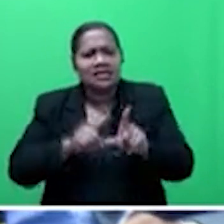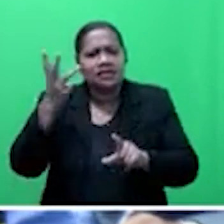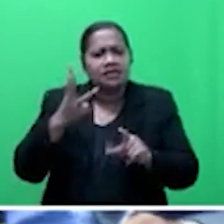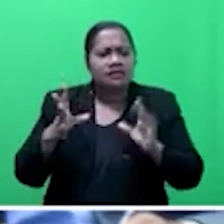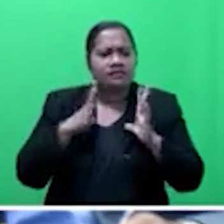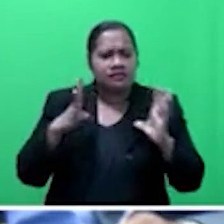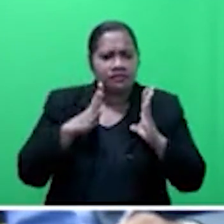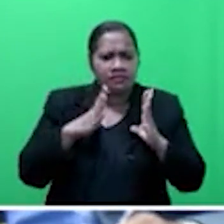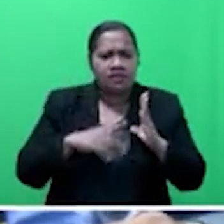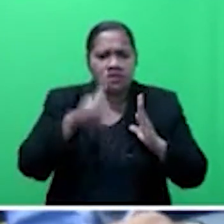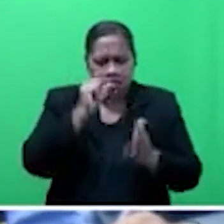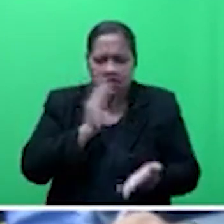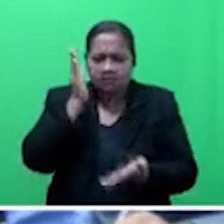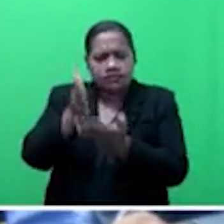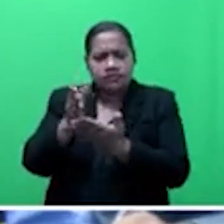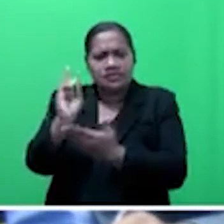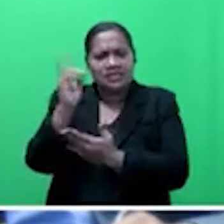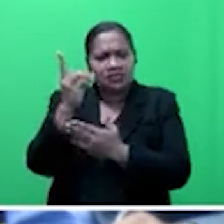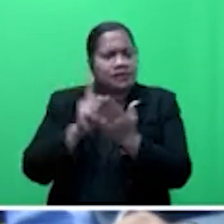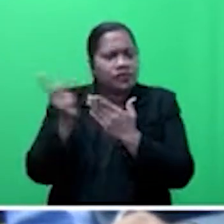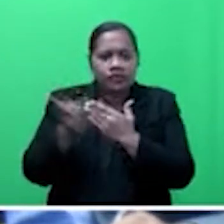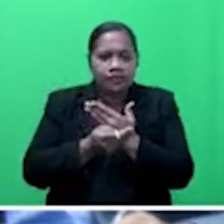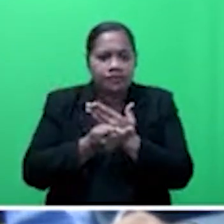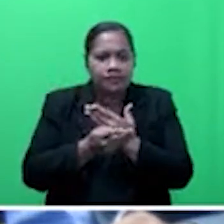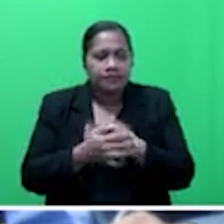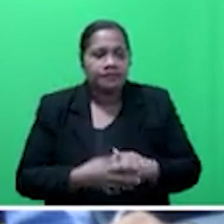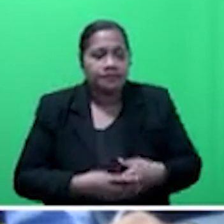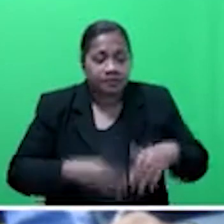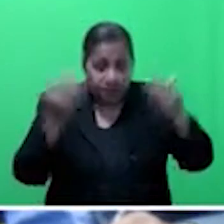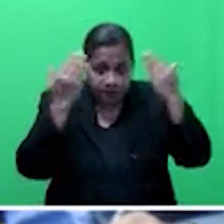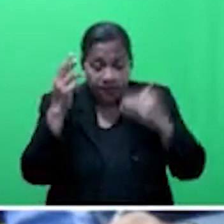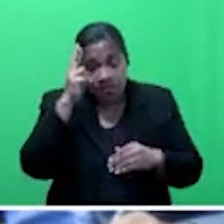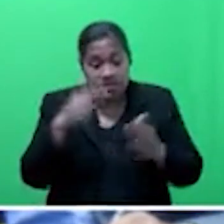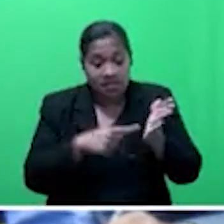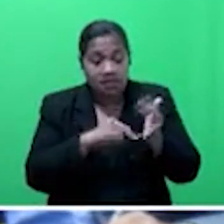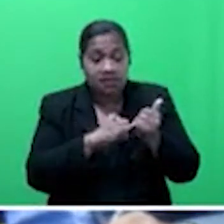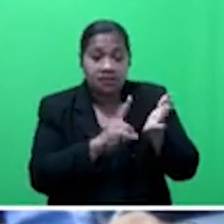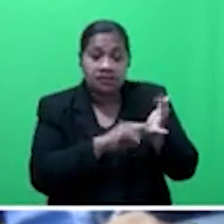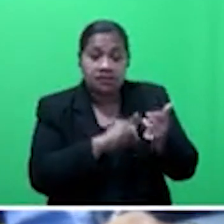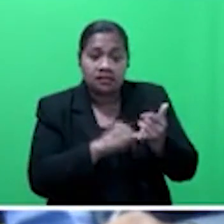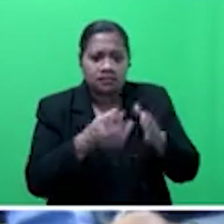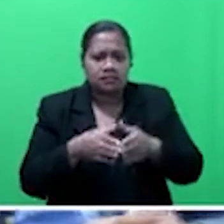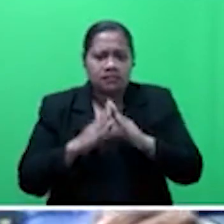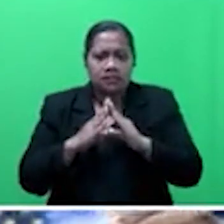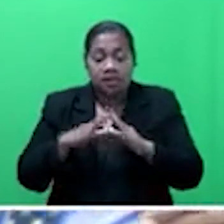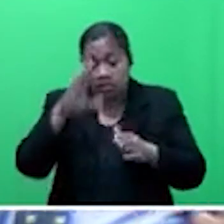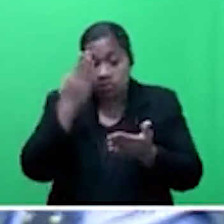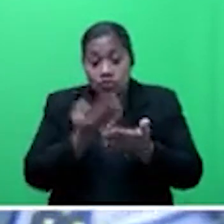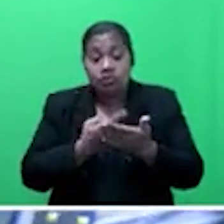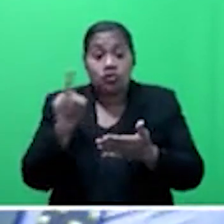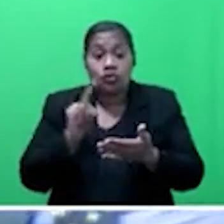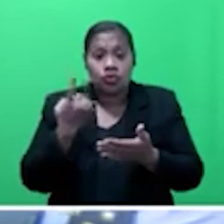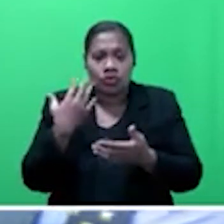direct entry in degree programs? Mr. Speaker Sir, TSLS has established that students who scored less